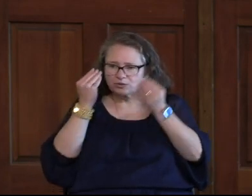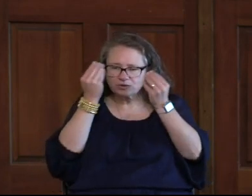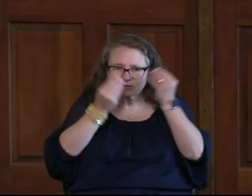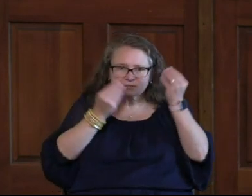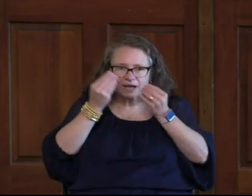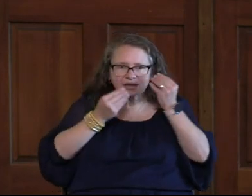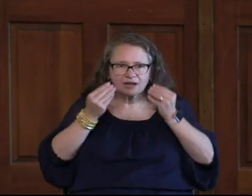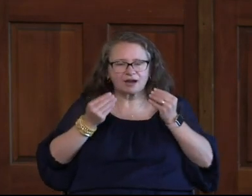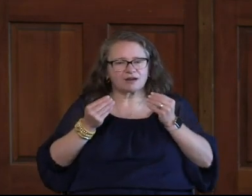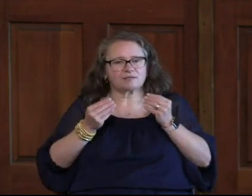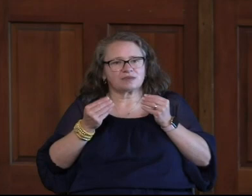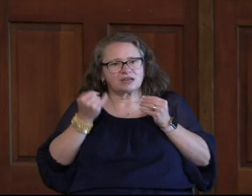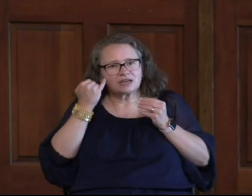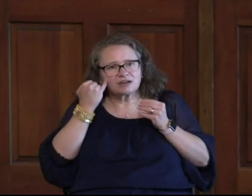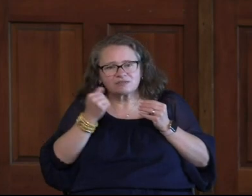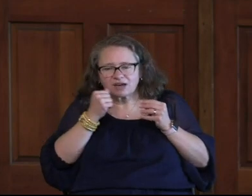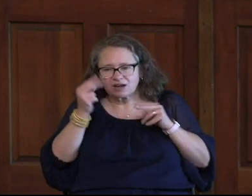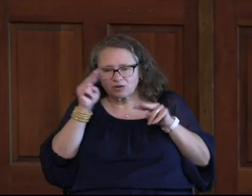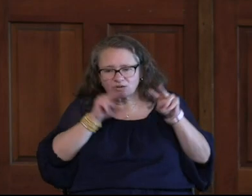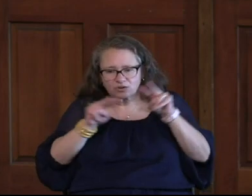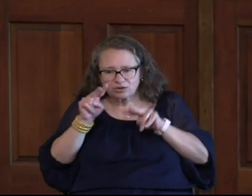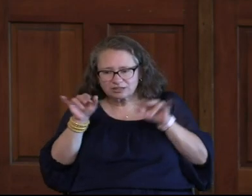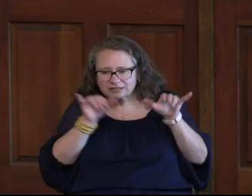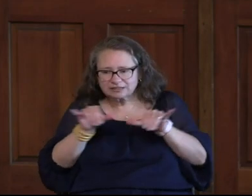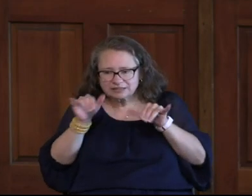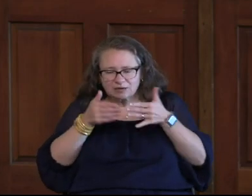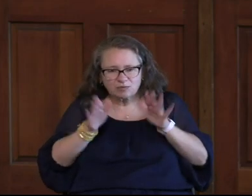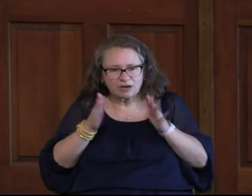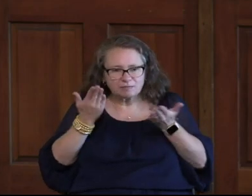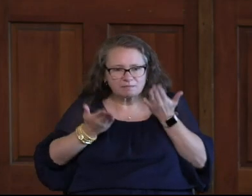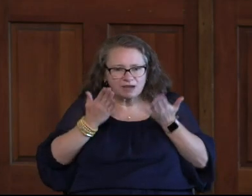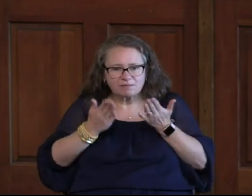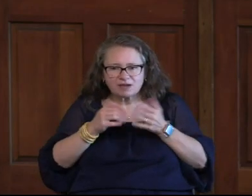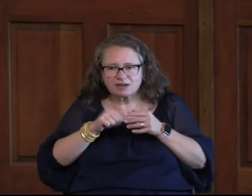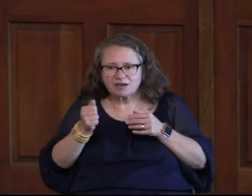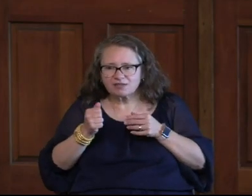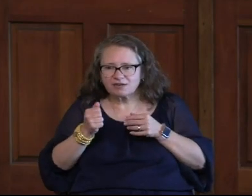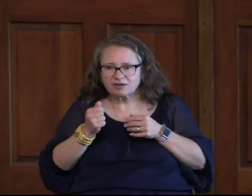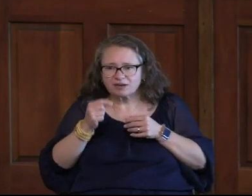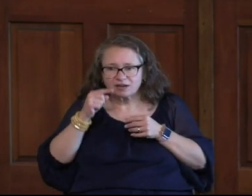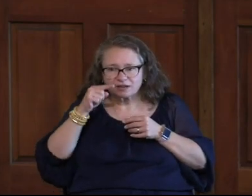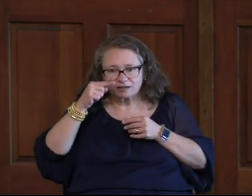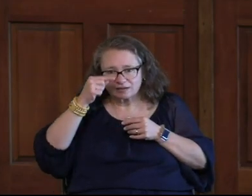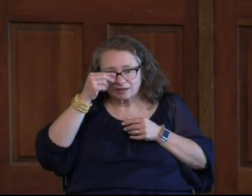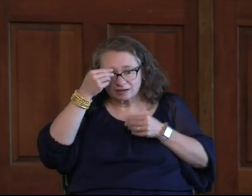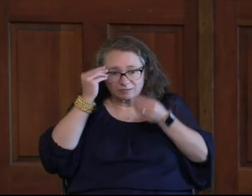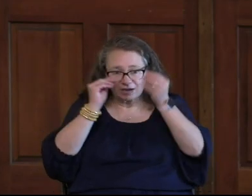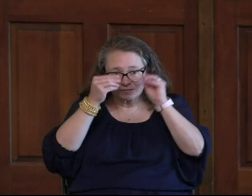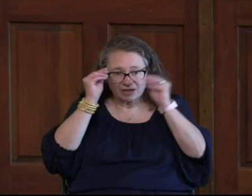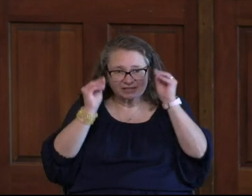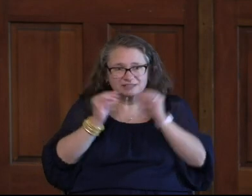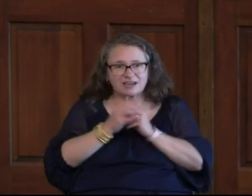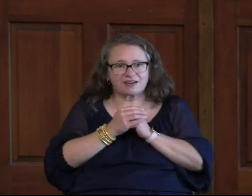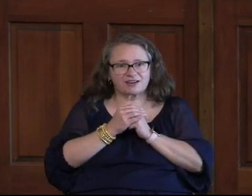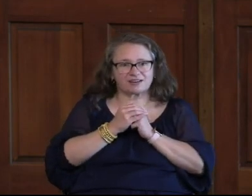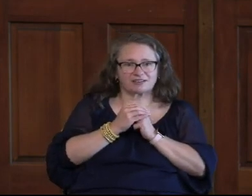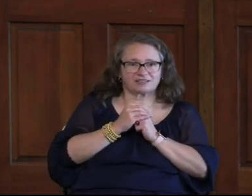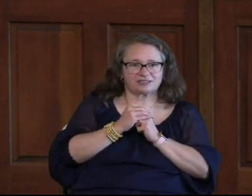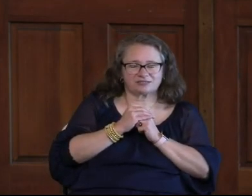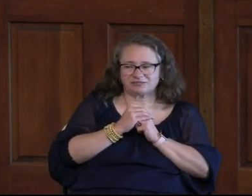makeup. And she said, if I don't ever look the same way, you know that maybe somebody else did my mascara, you know. And,